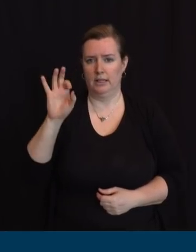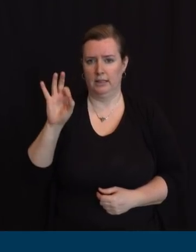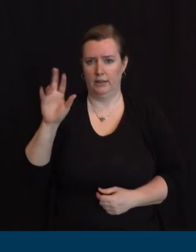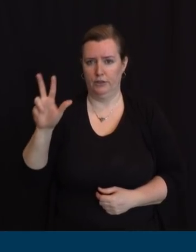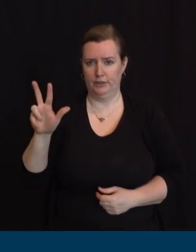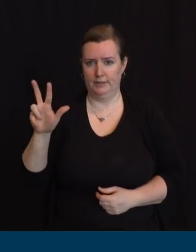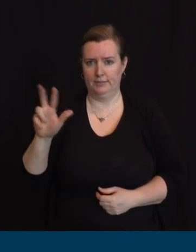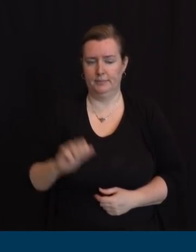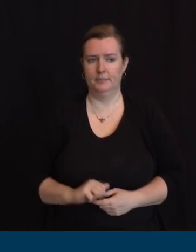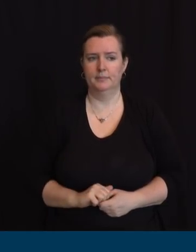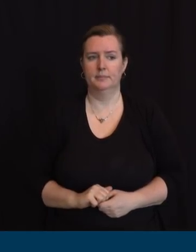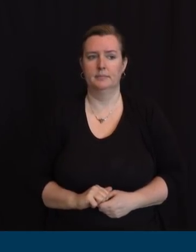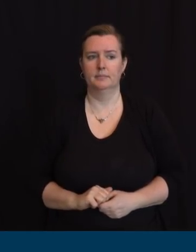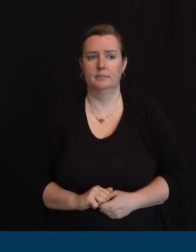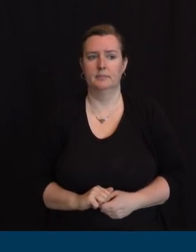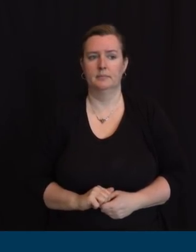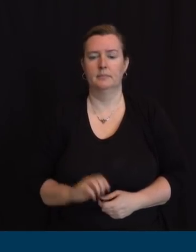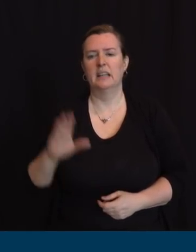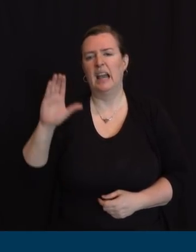149.